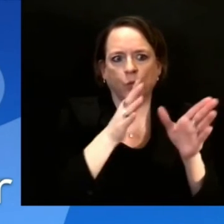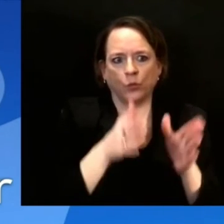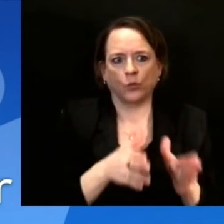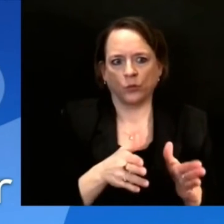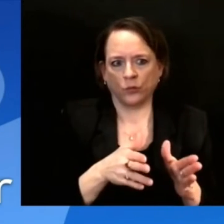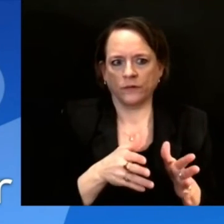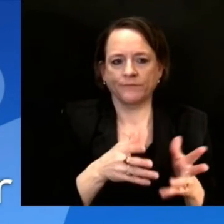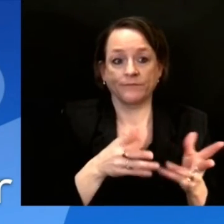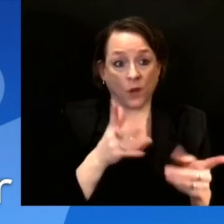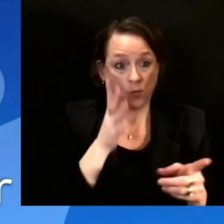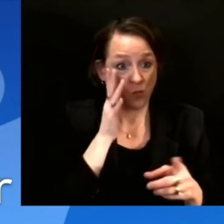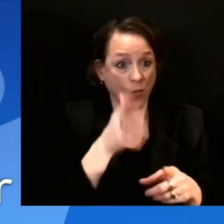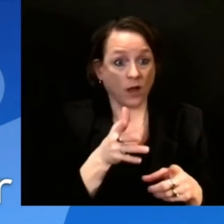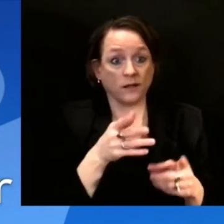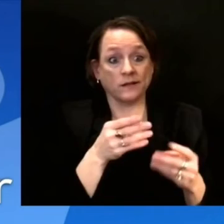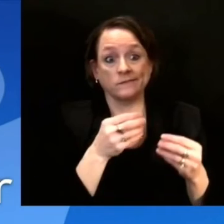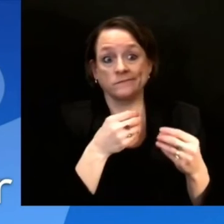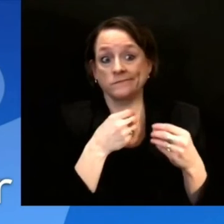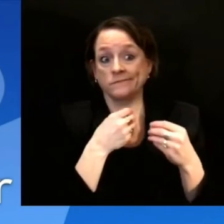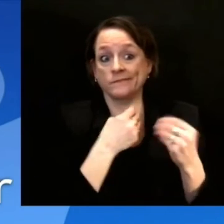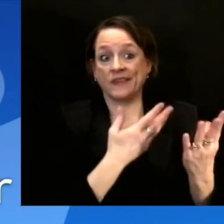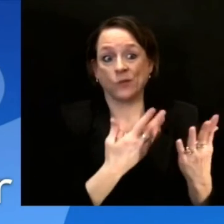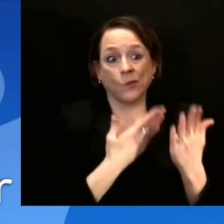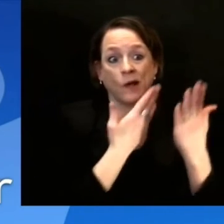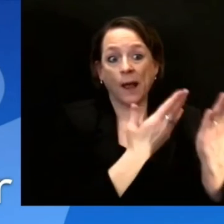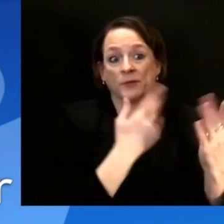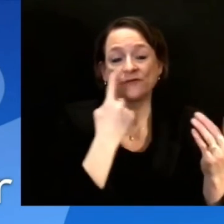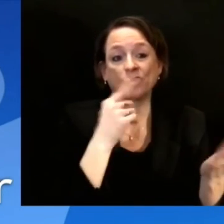recommendations or what does that guidance look like if not?